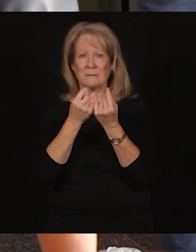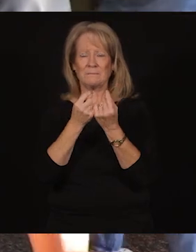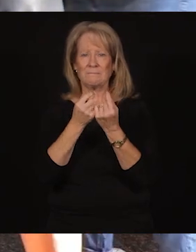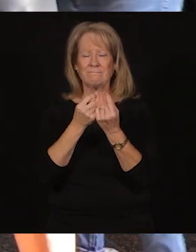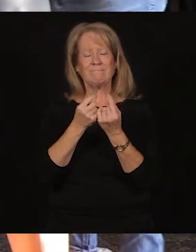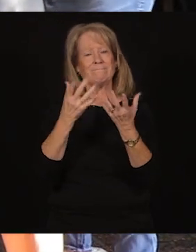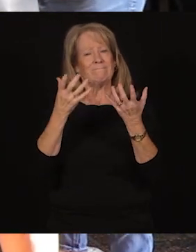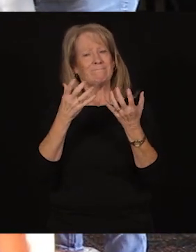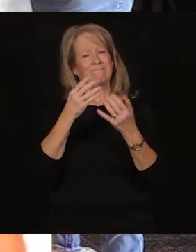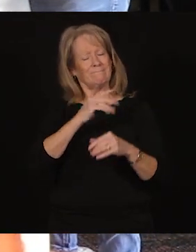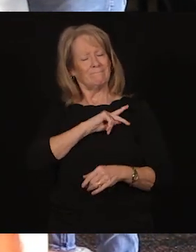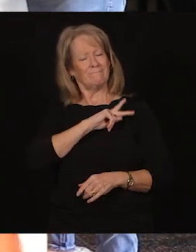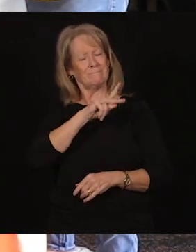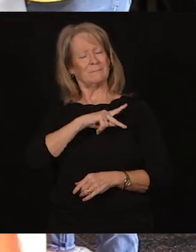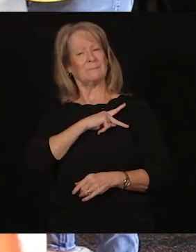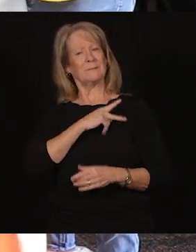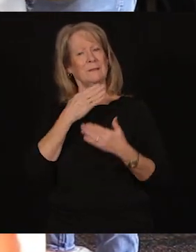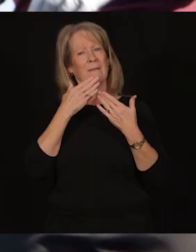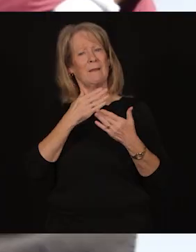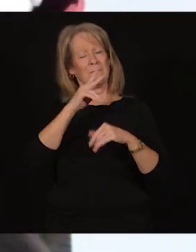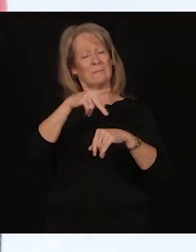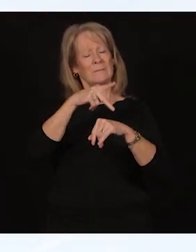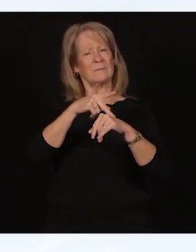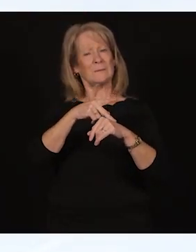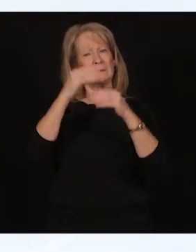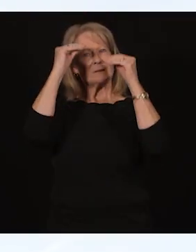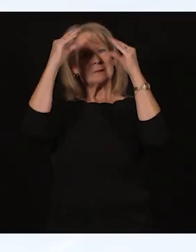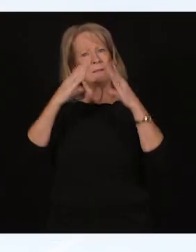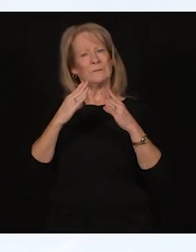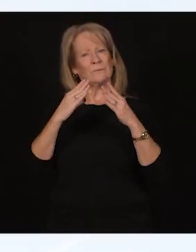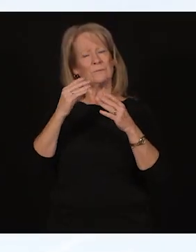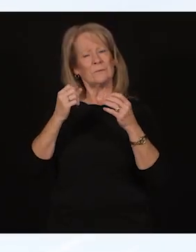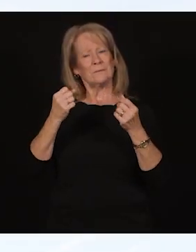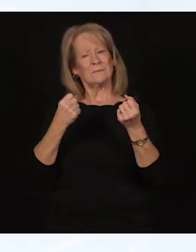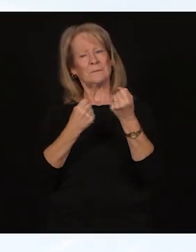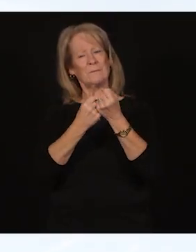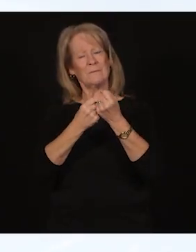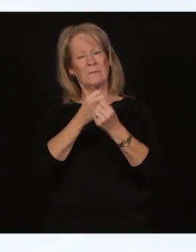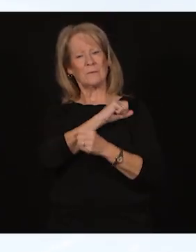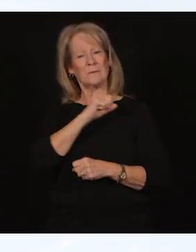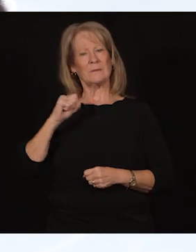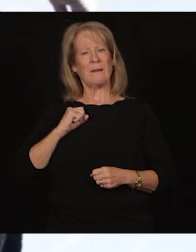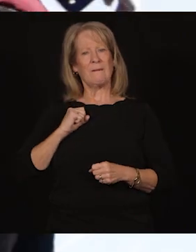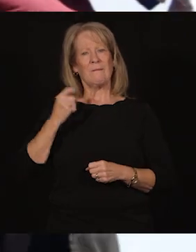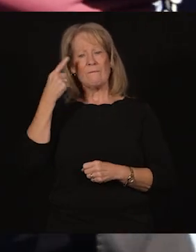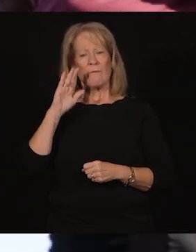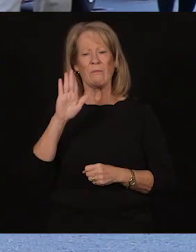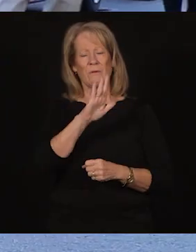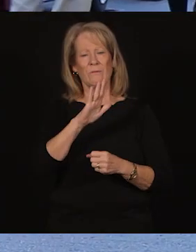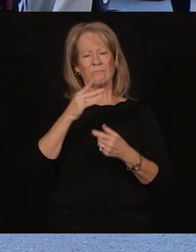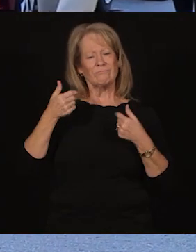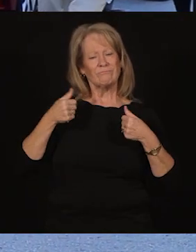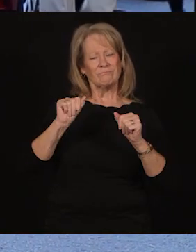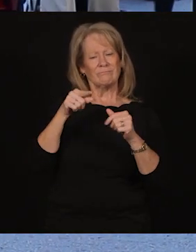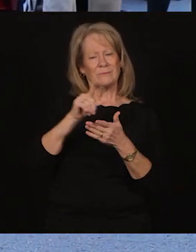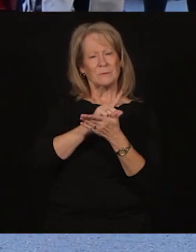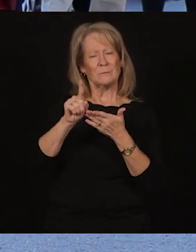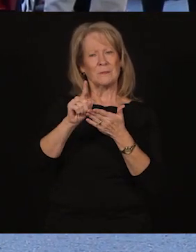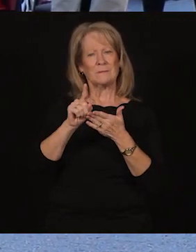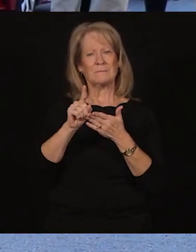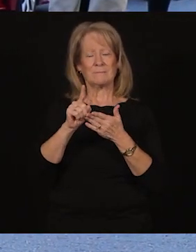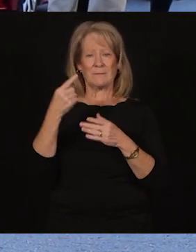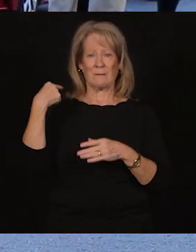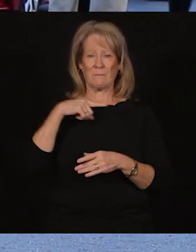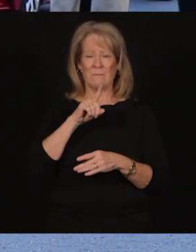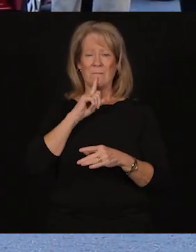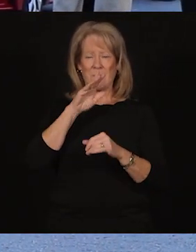I want to personally thank our principals, teachers, and support staff for their tireless efforts this week. We are committed to